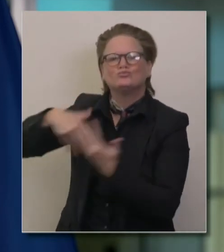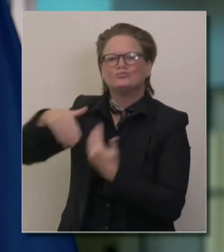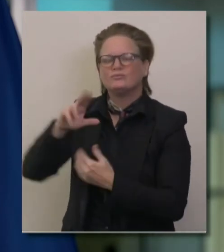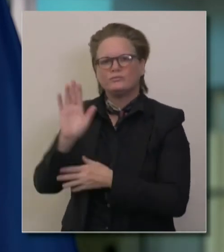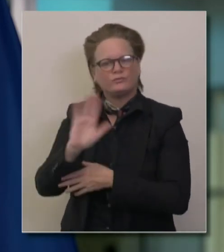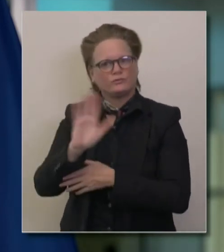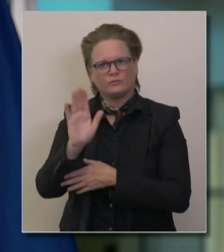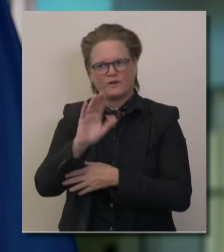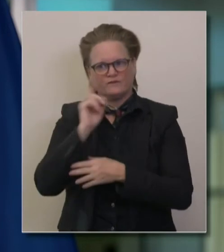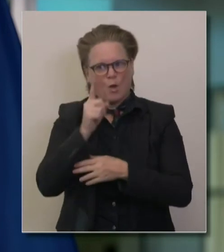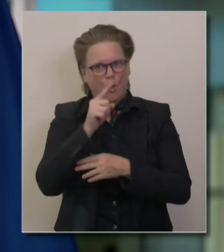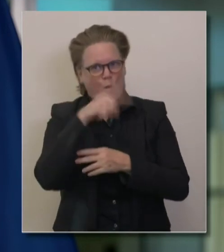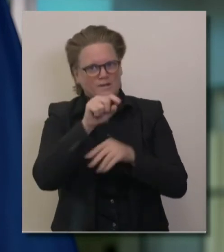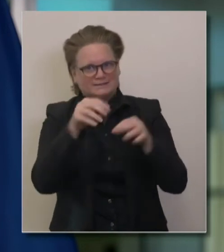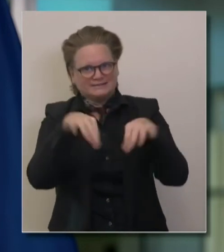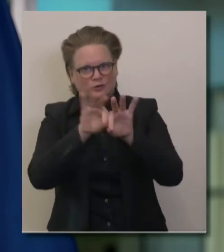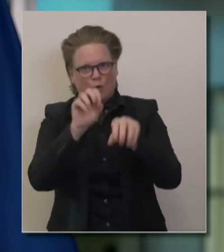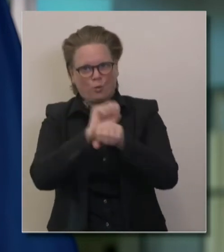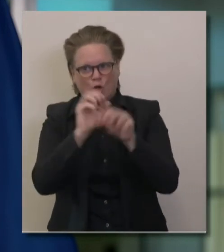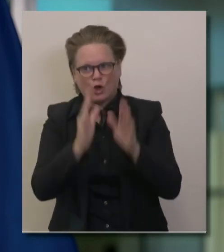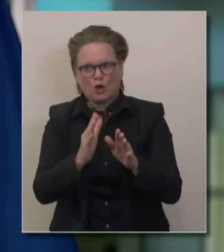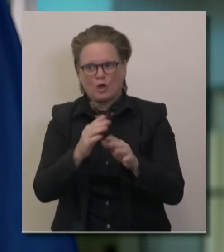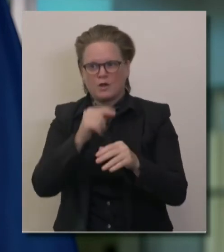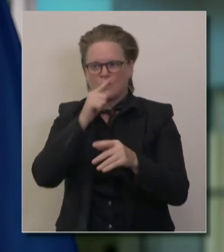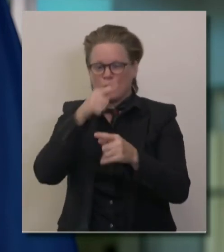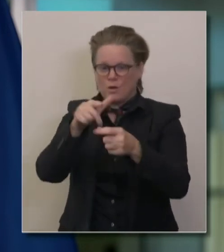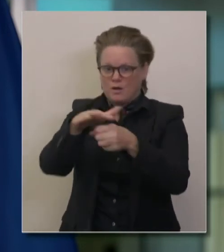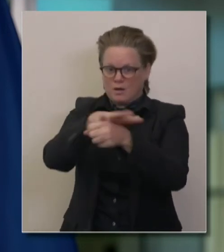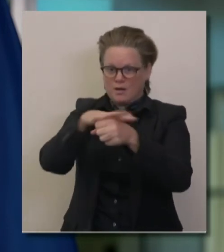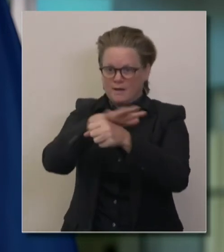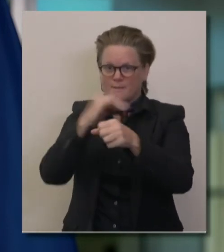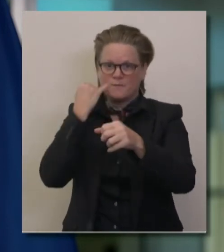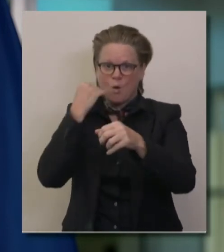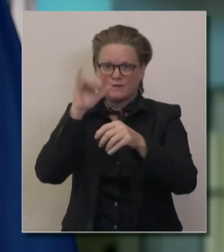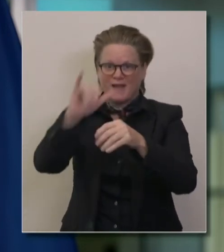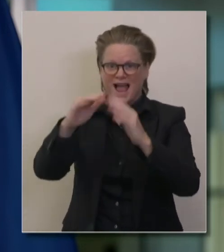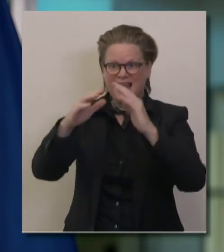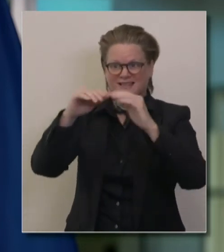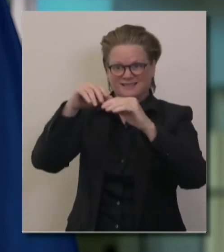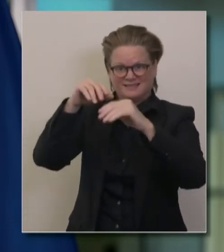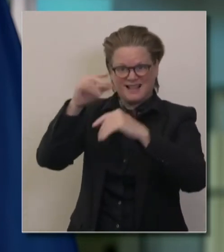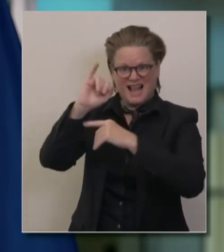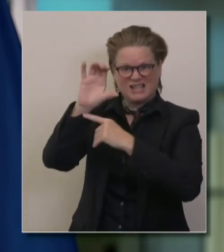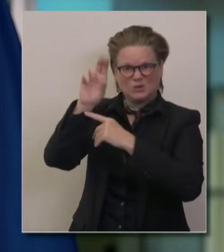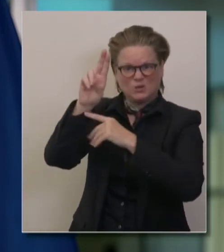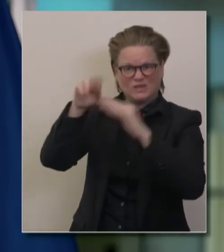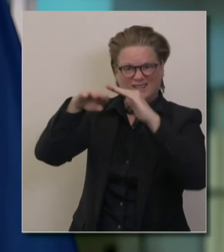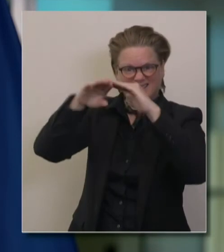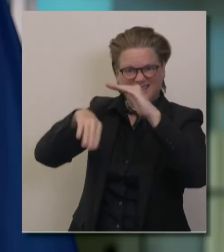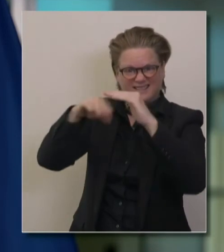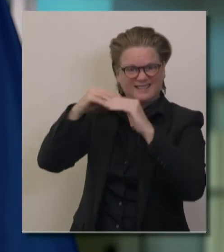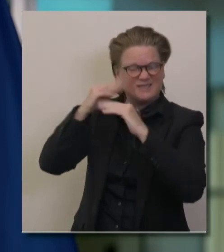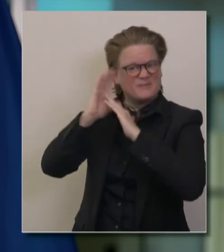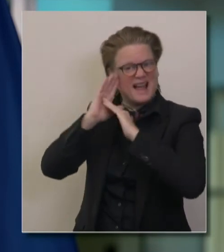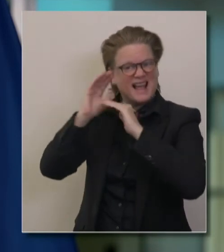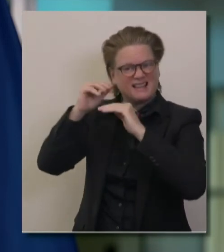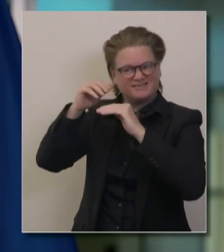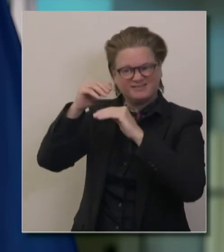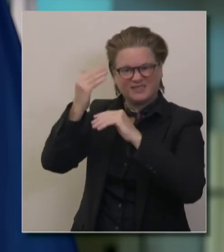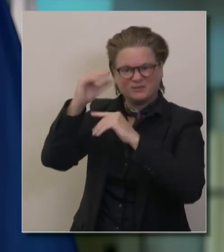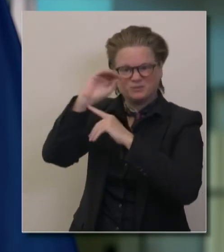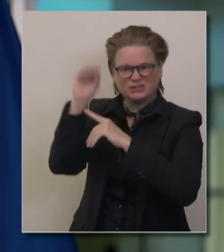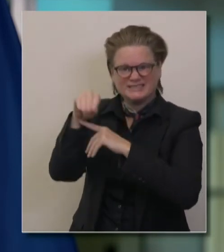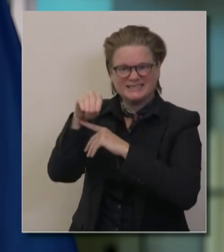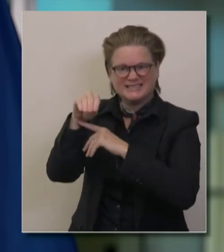that have fallen in to those categories. Three specific regions now in the state, two regions that